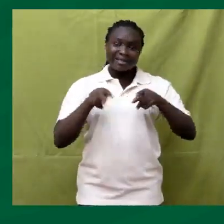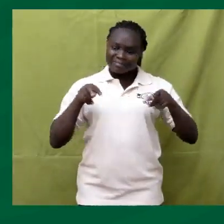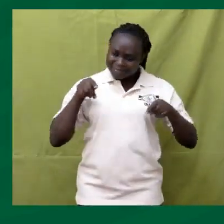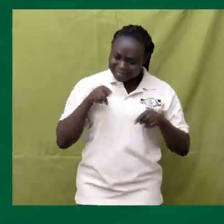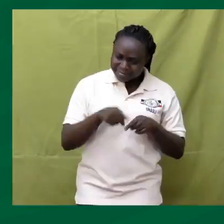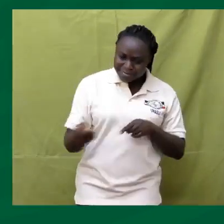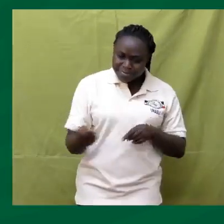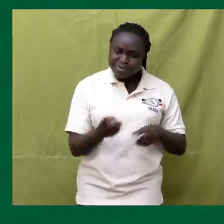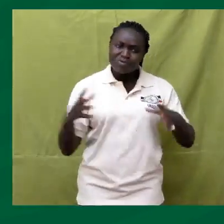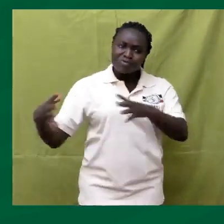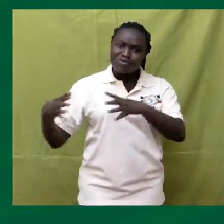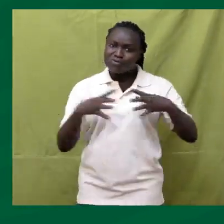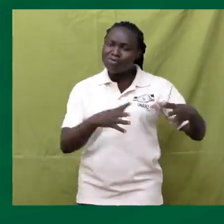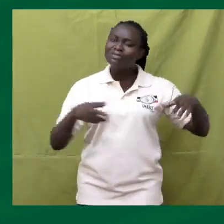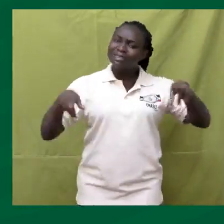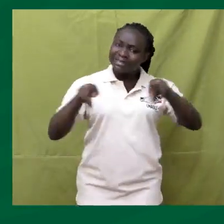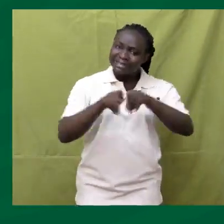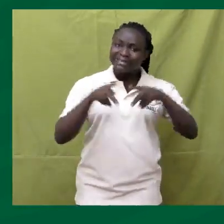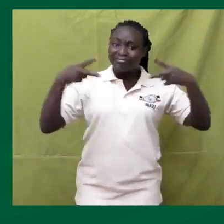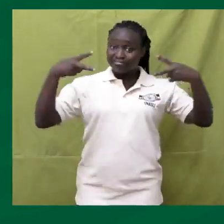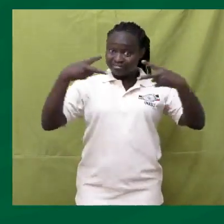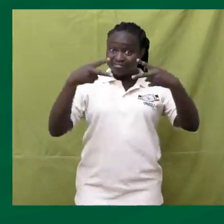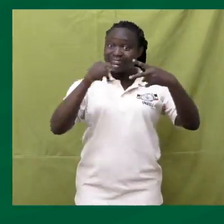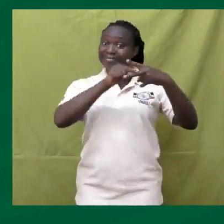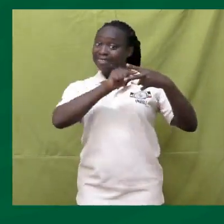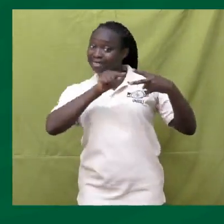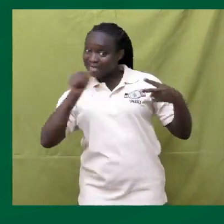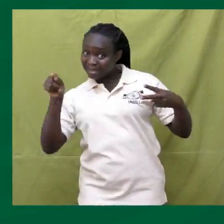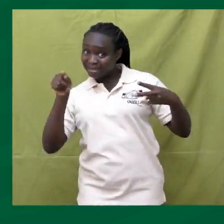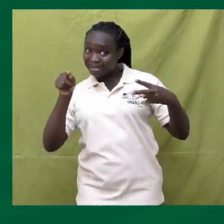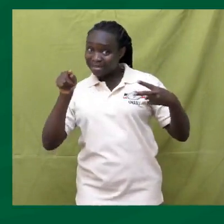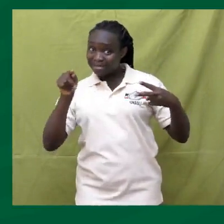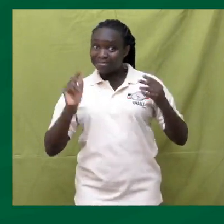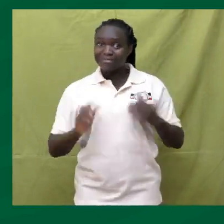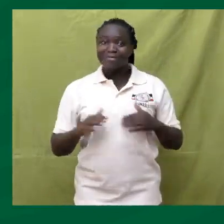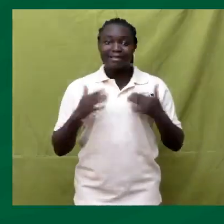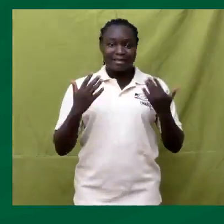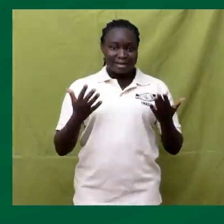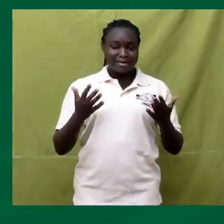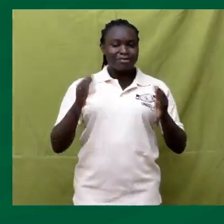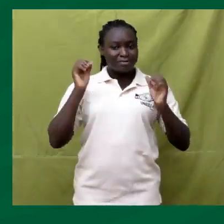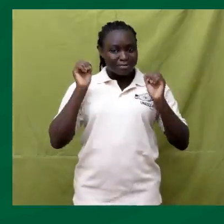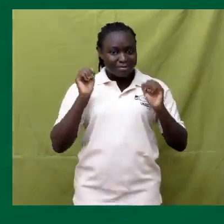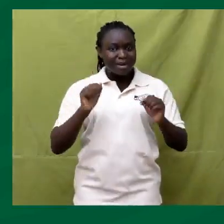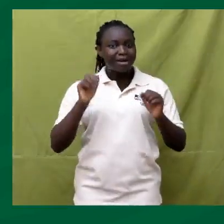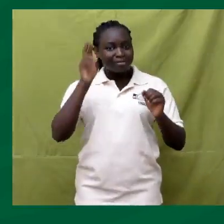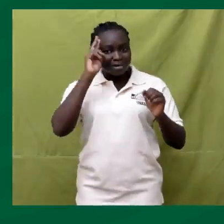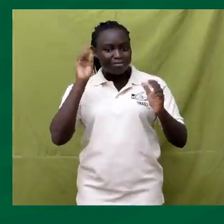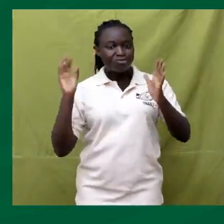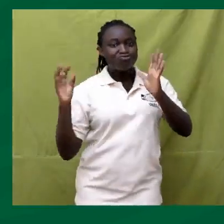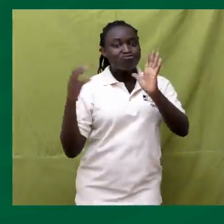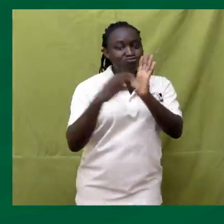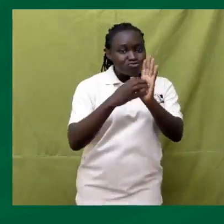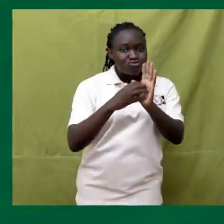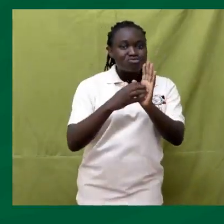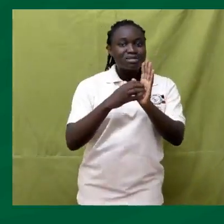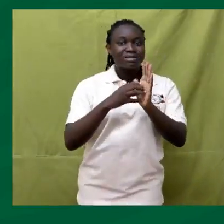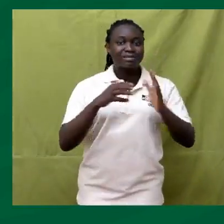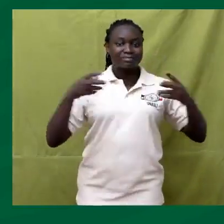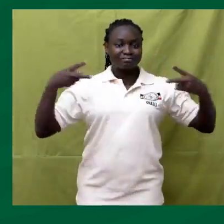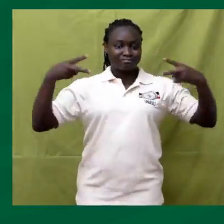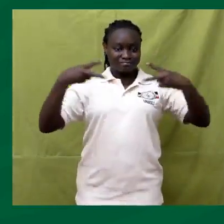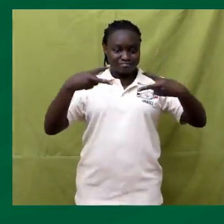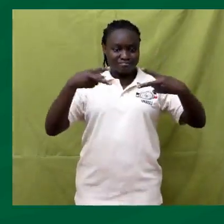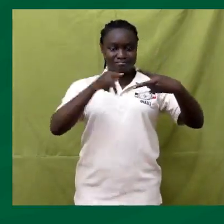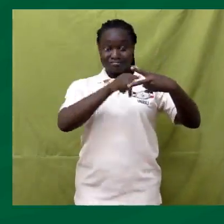sets We can use the set symbol For equivalent sets To show